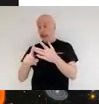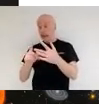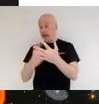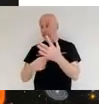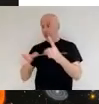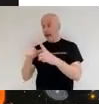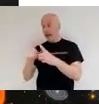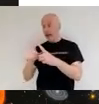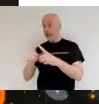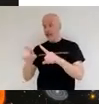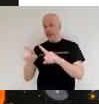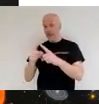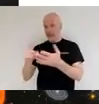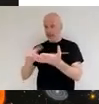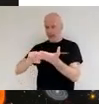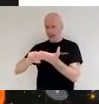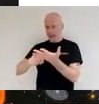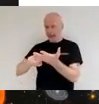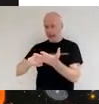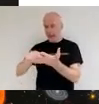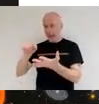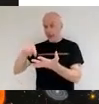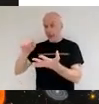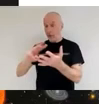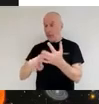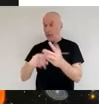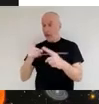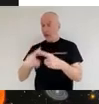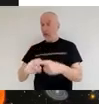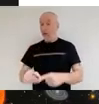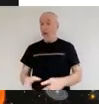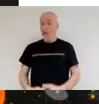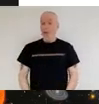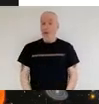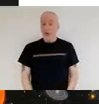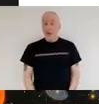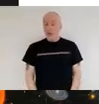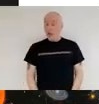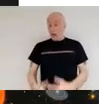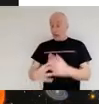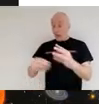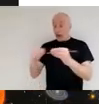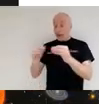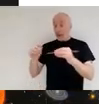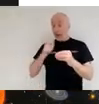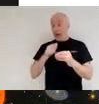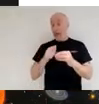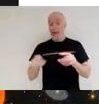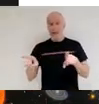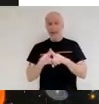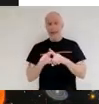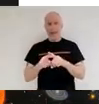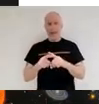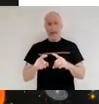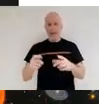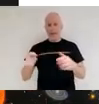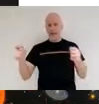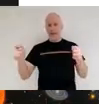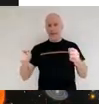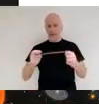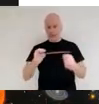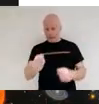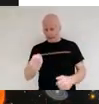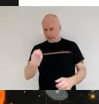molecules and that's what web is going to be doing it's basically taking a giant magnifying glass and a book with all of the